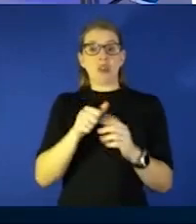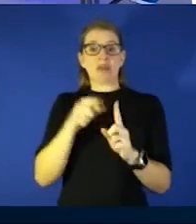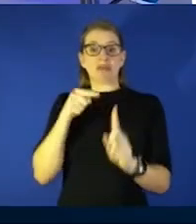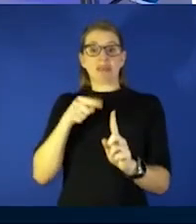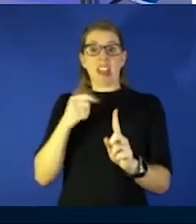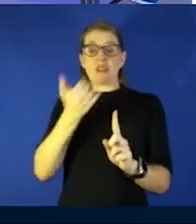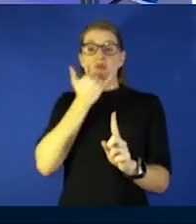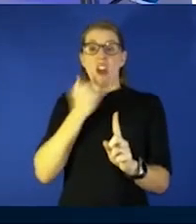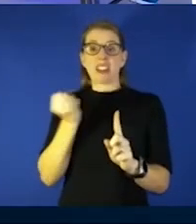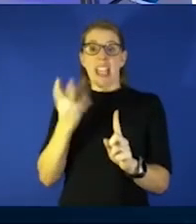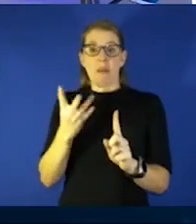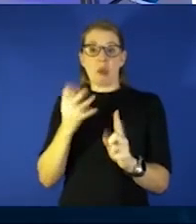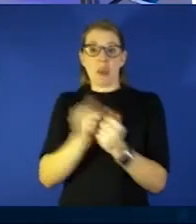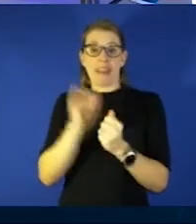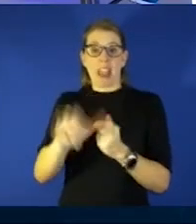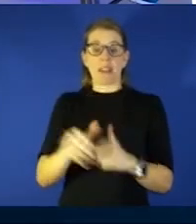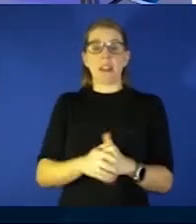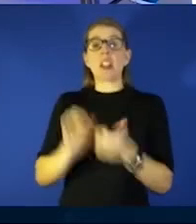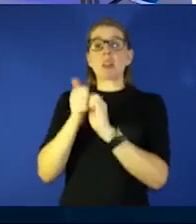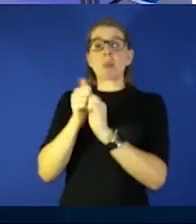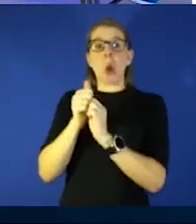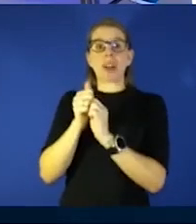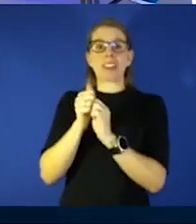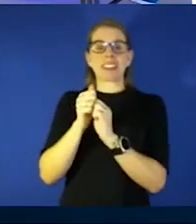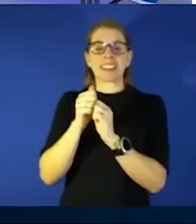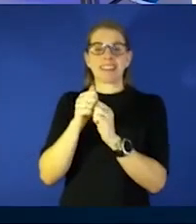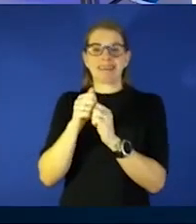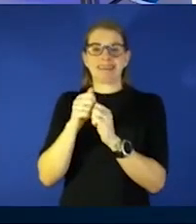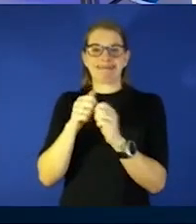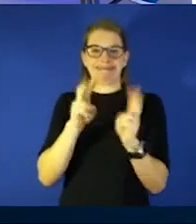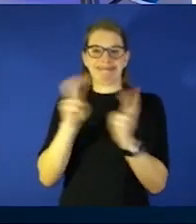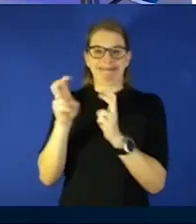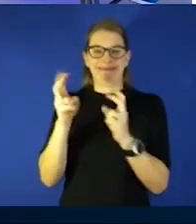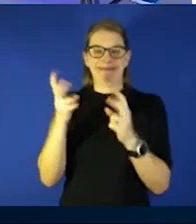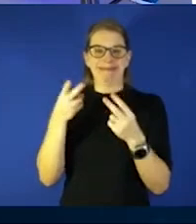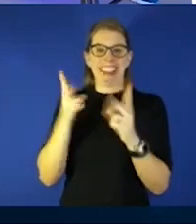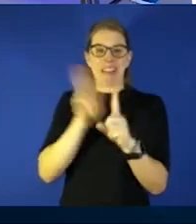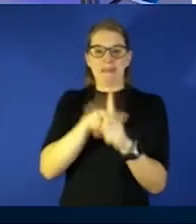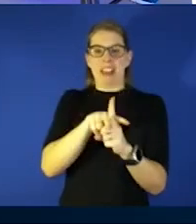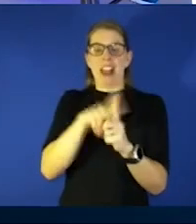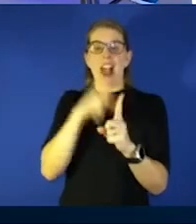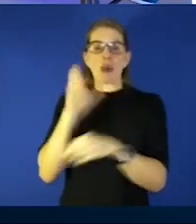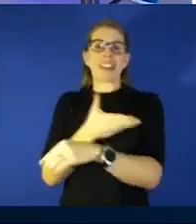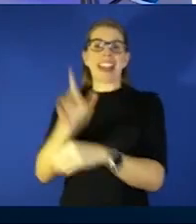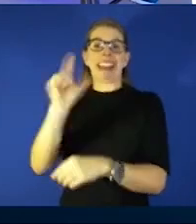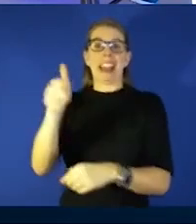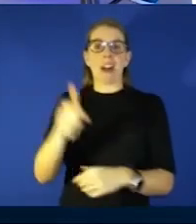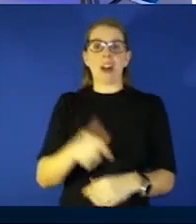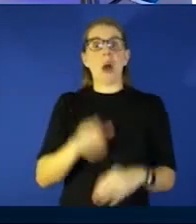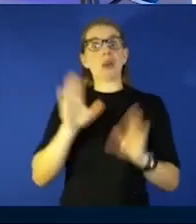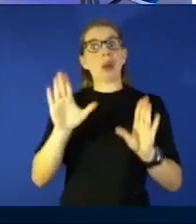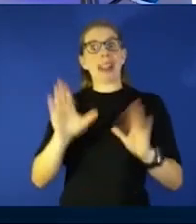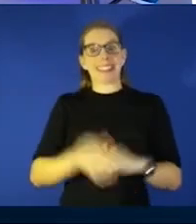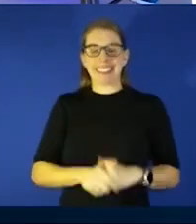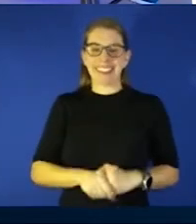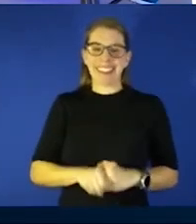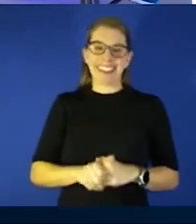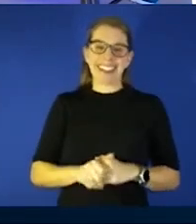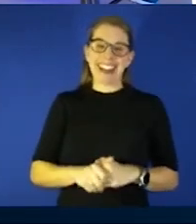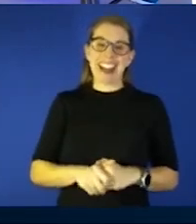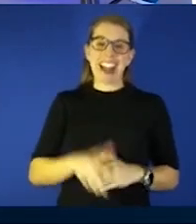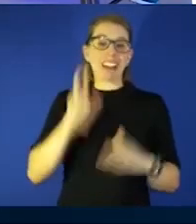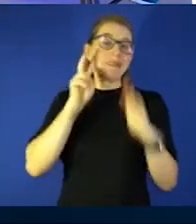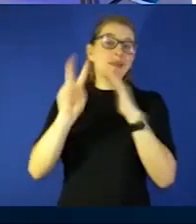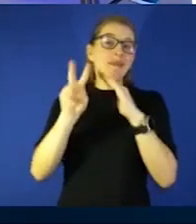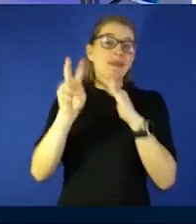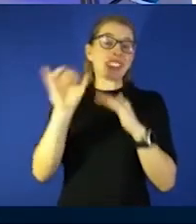good there's your sports analogy of the day yeah so carl i'm going to sing later go ahead oh great i will look i